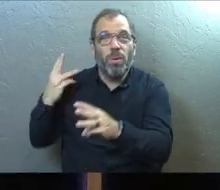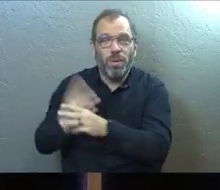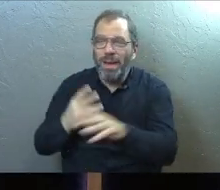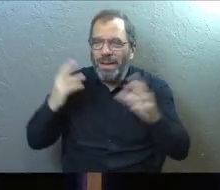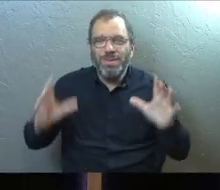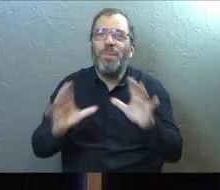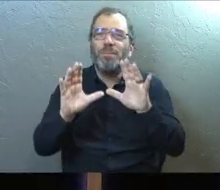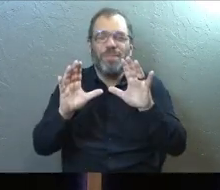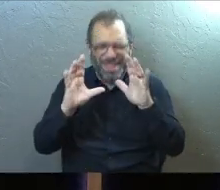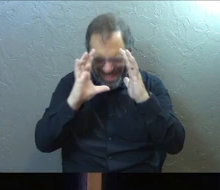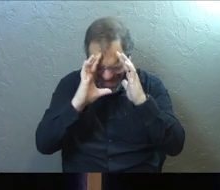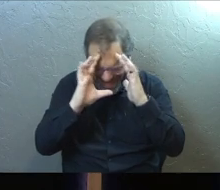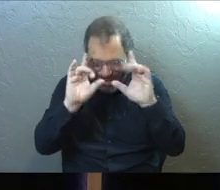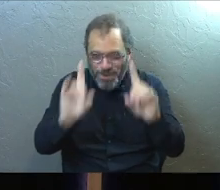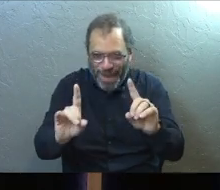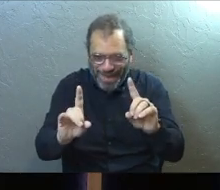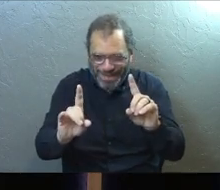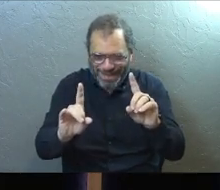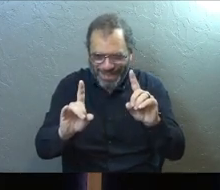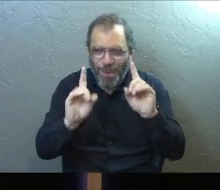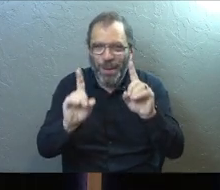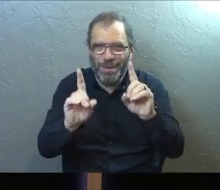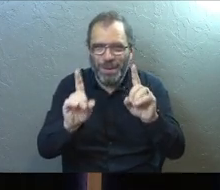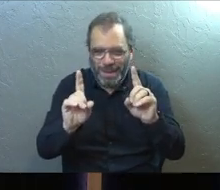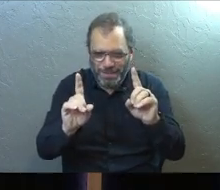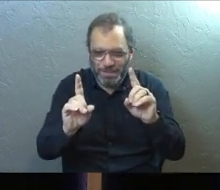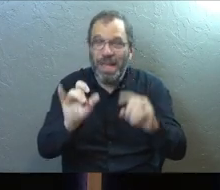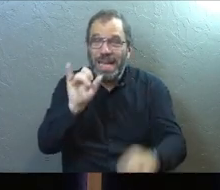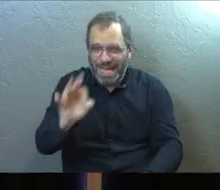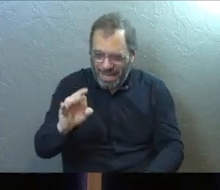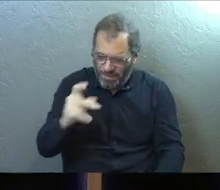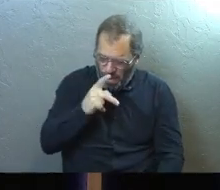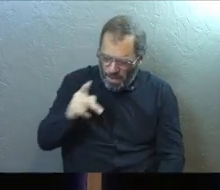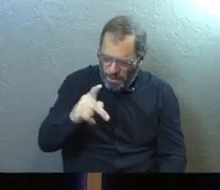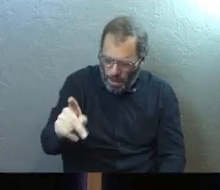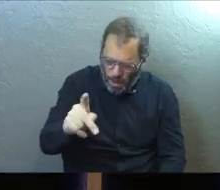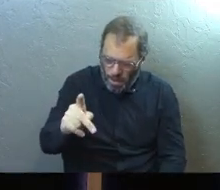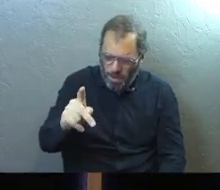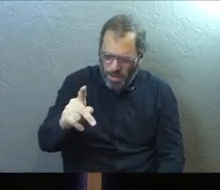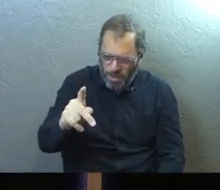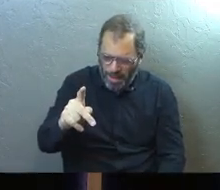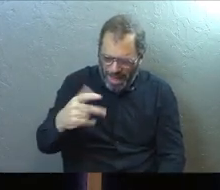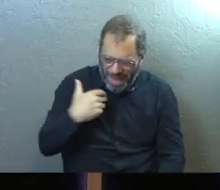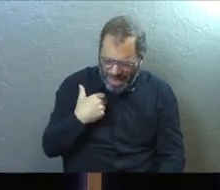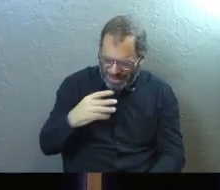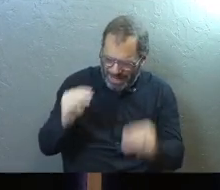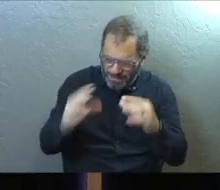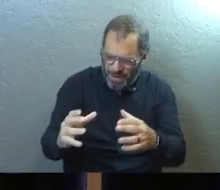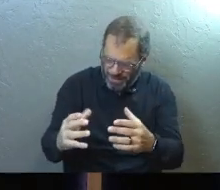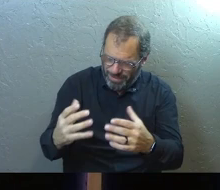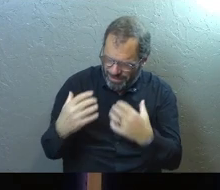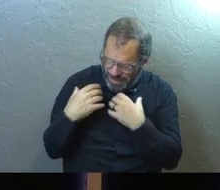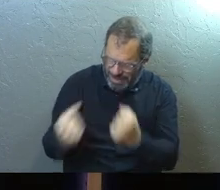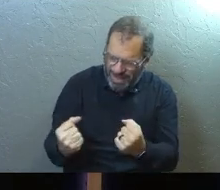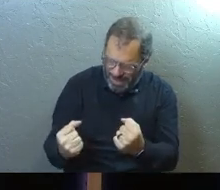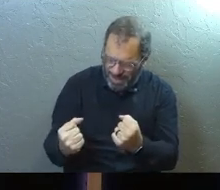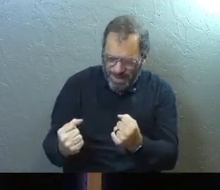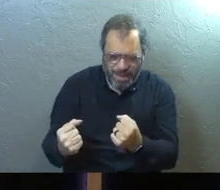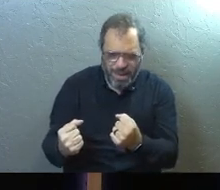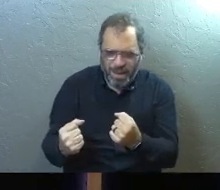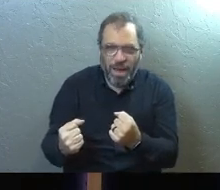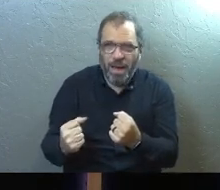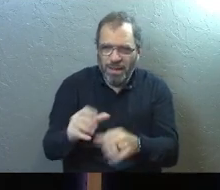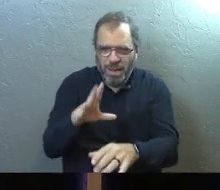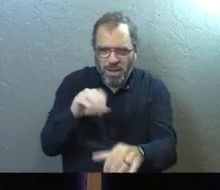So stop and just think about it logically for a minute. If Paul has this miracle healing ability, why